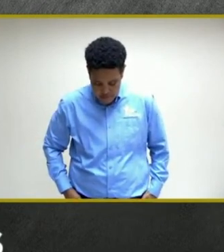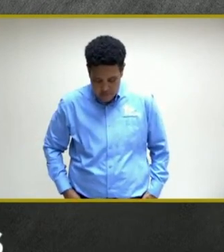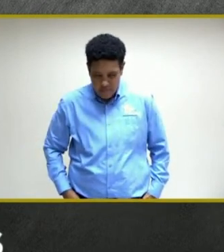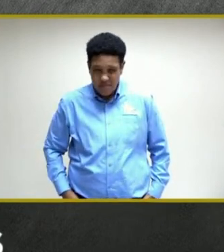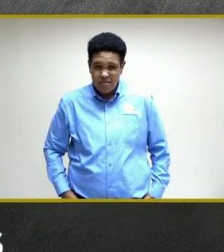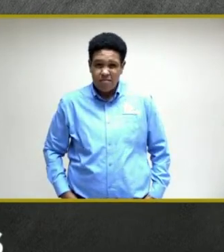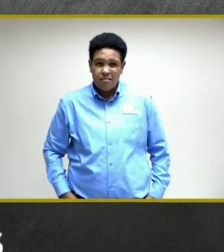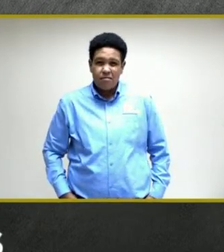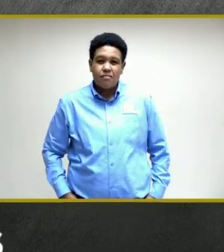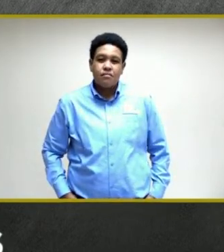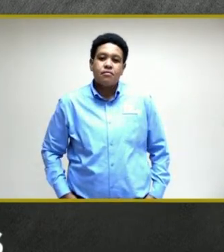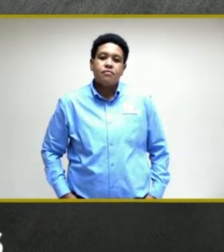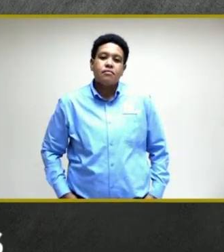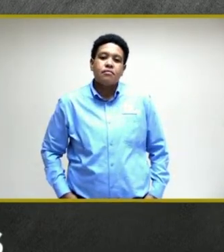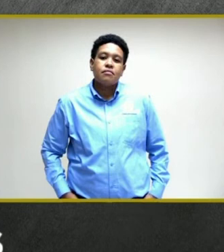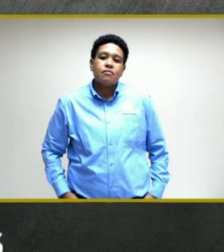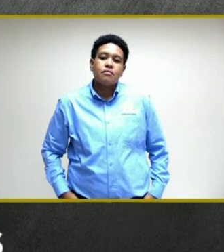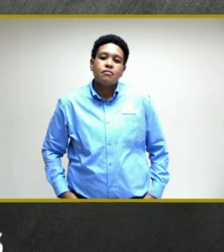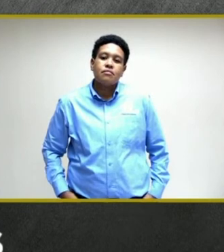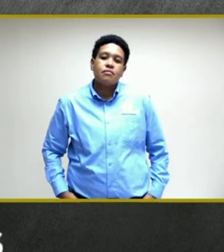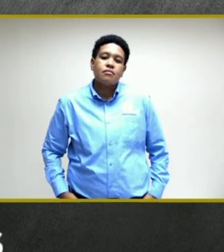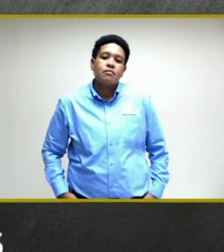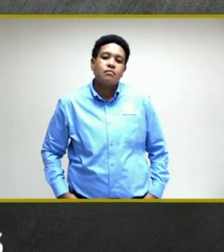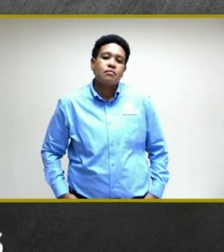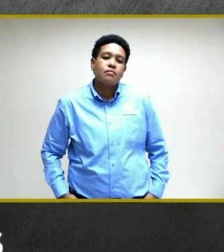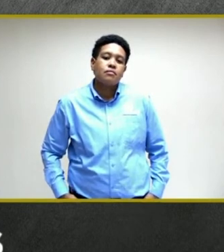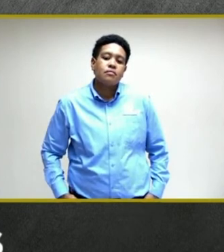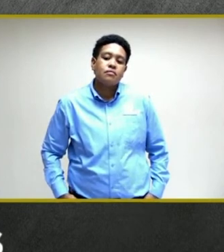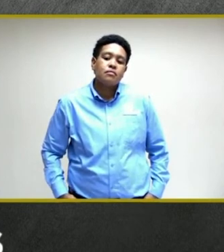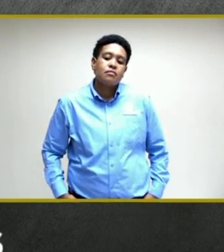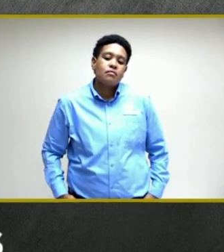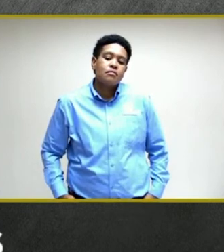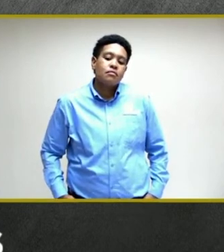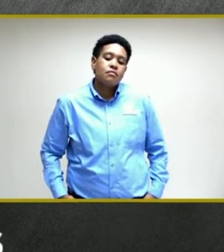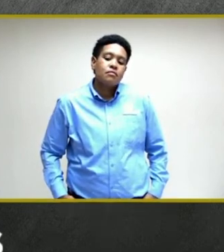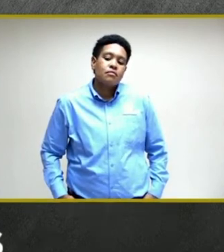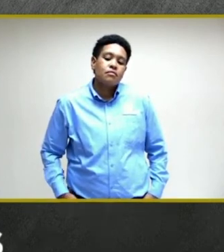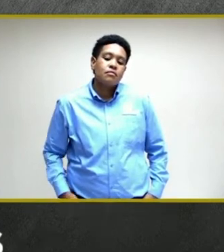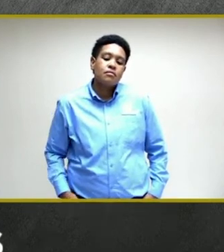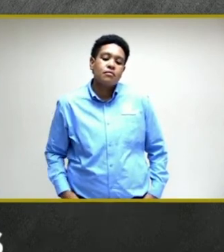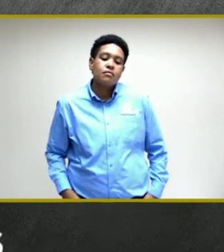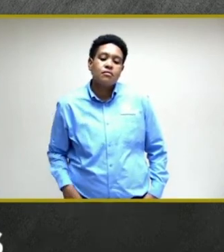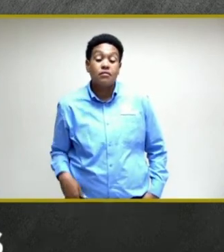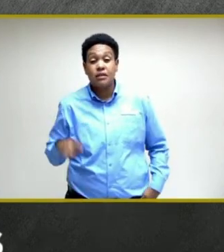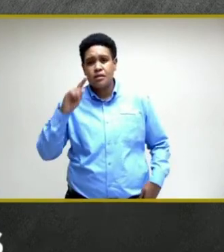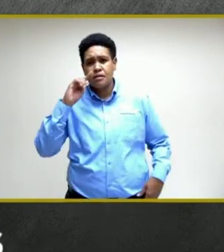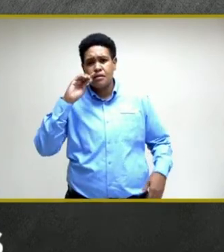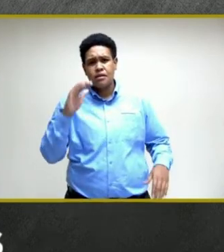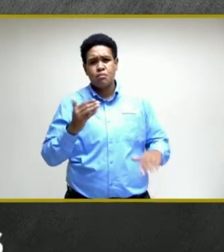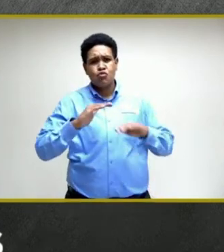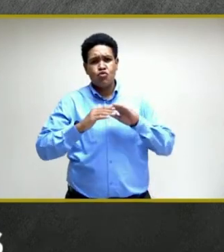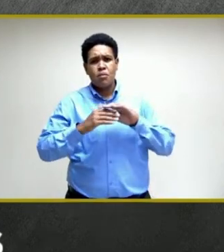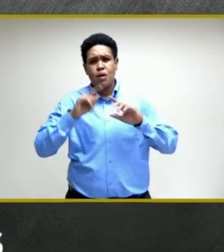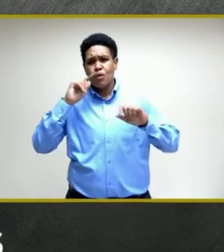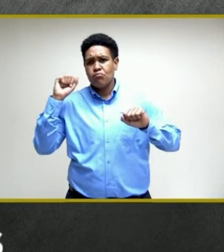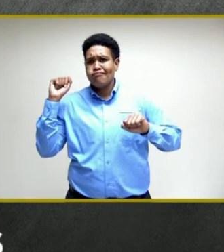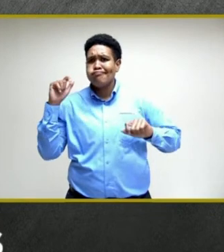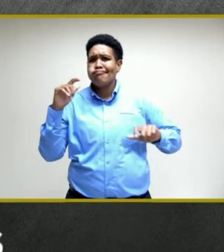will be flooded almost with thousands of vaccines over the next few months,